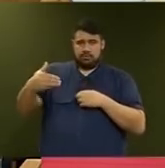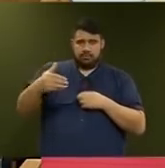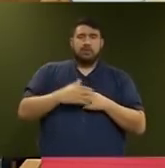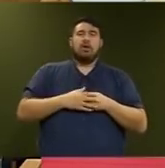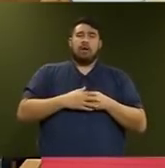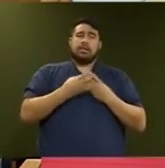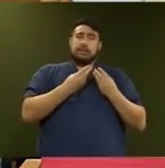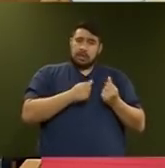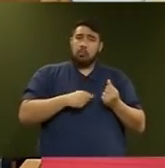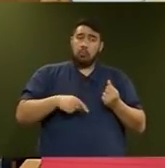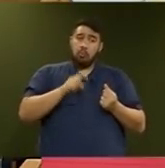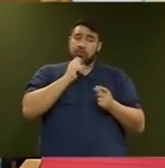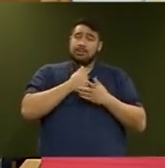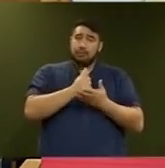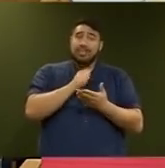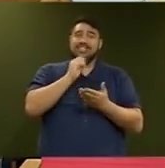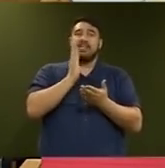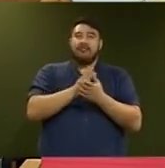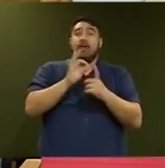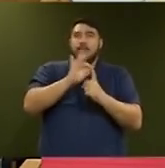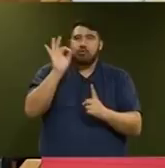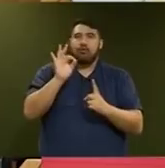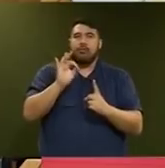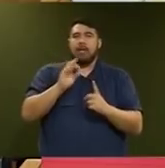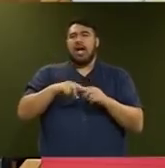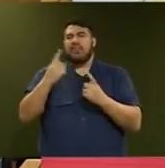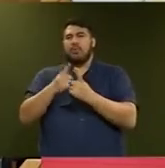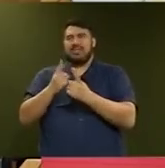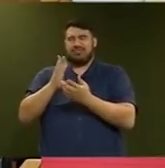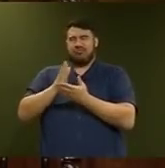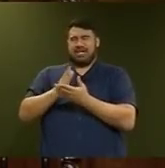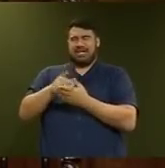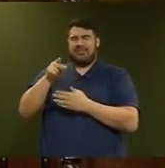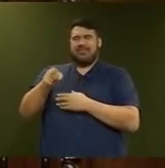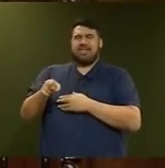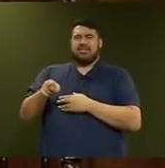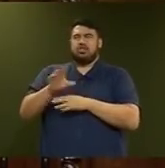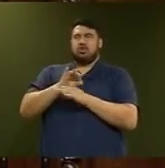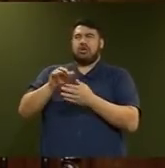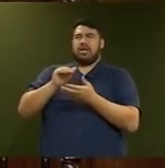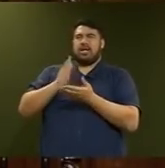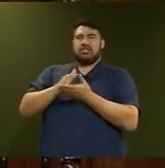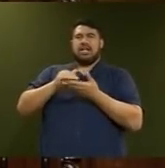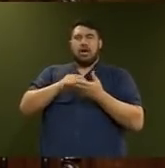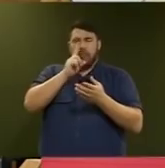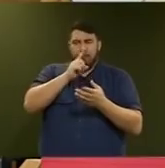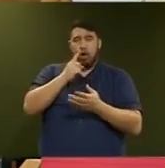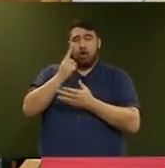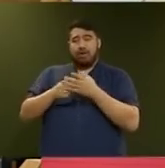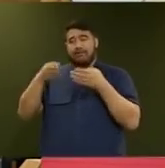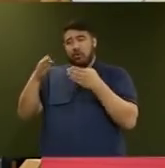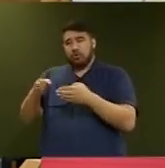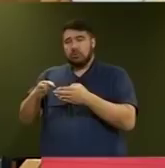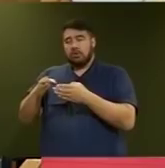improving the outcomes for New Zealanders, not ones that are driving perverse incentives. No, it's still not an answer. Answer the question, please. Mr